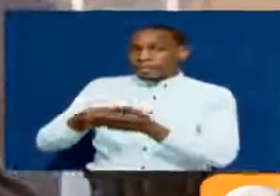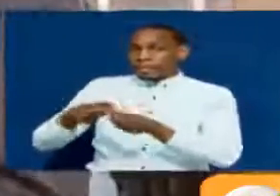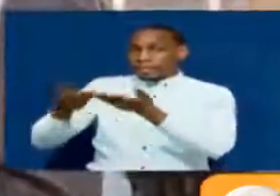kidogo.